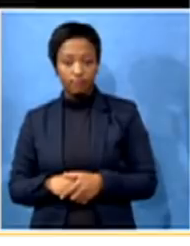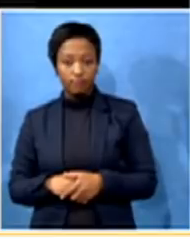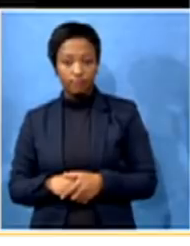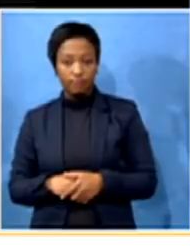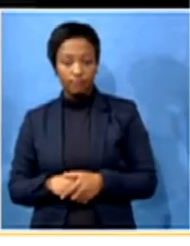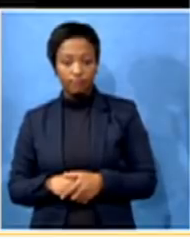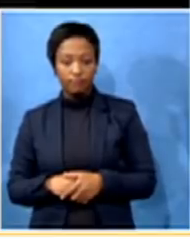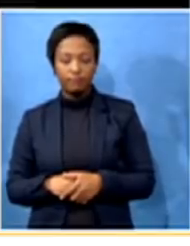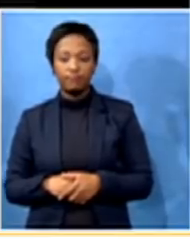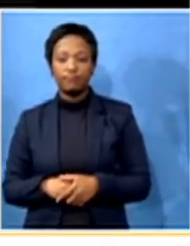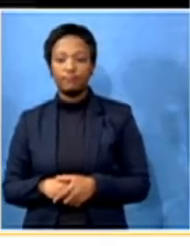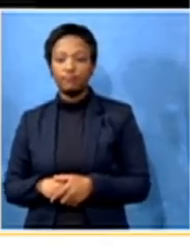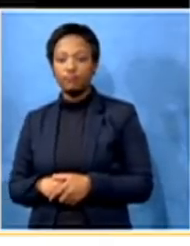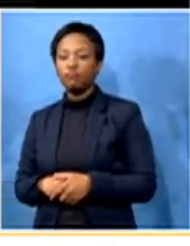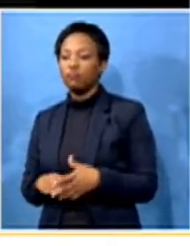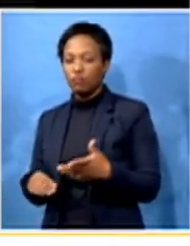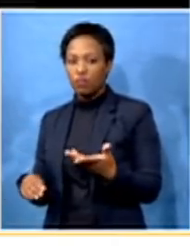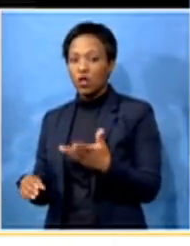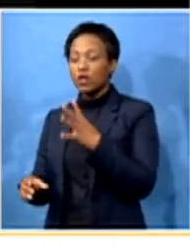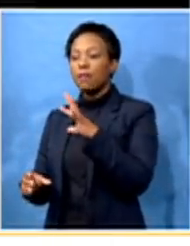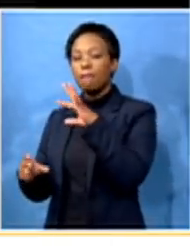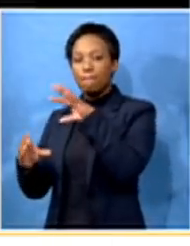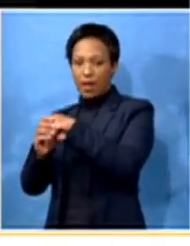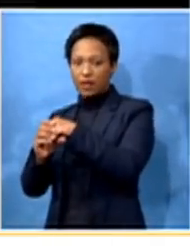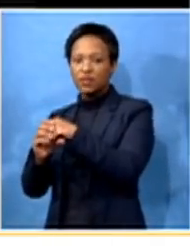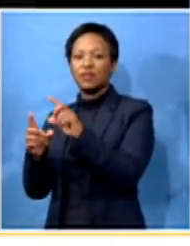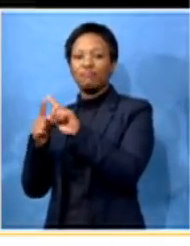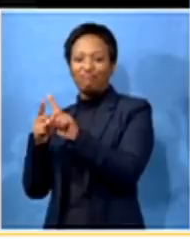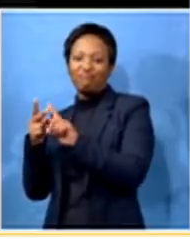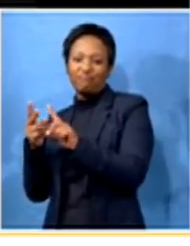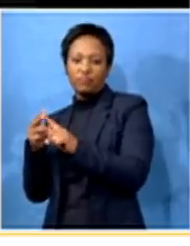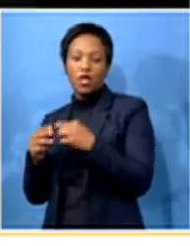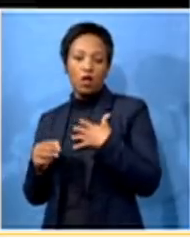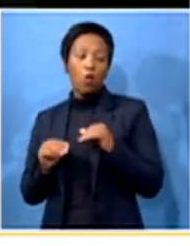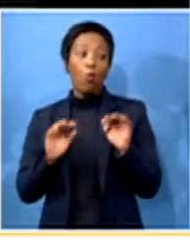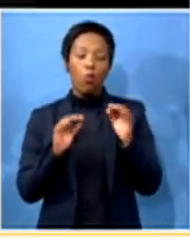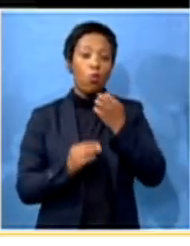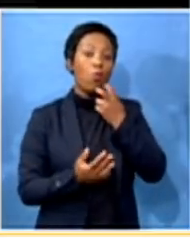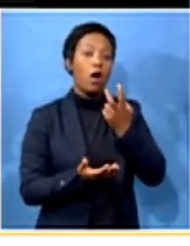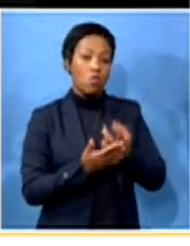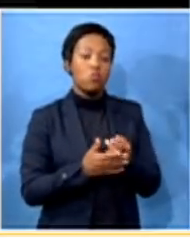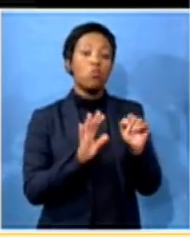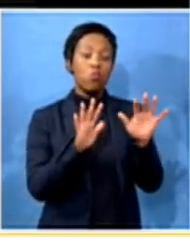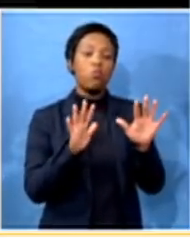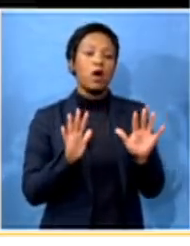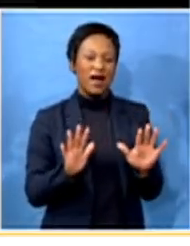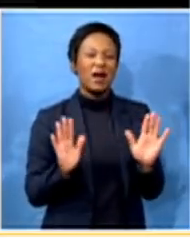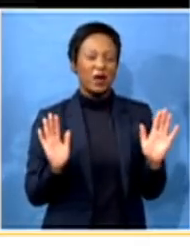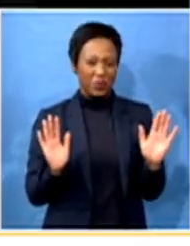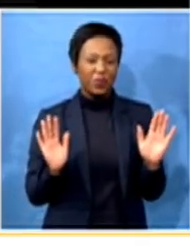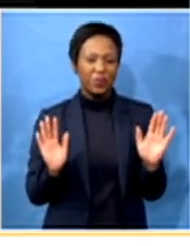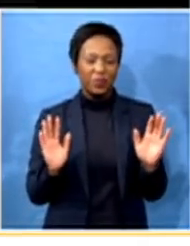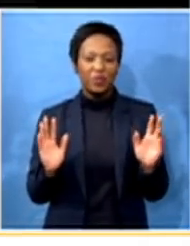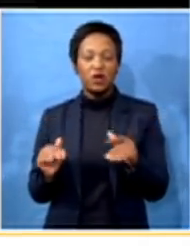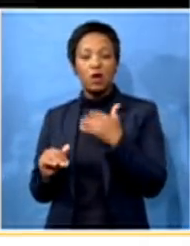It's part of the factors where one to ensure that we move forward to 2021 does not impact negatively on the functioning of